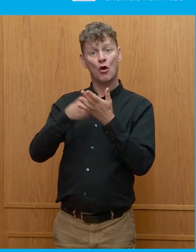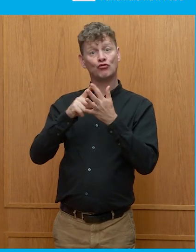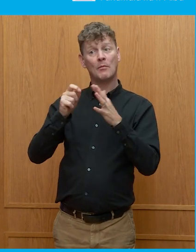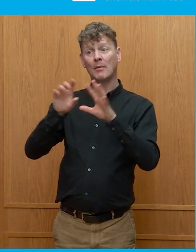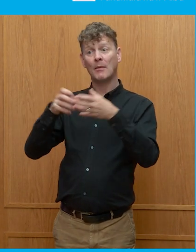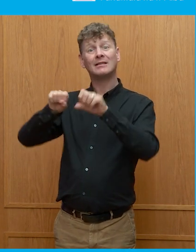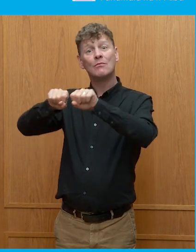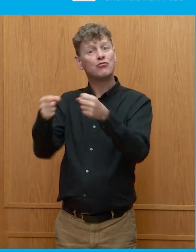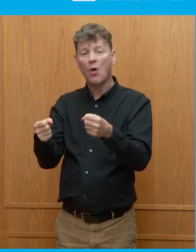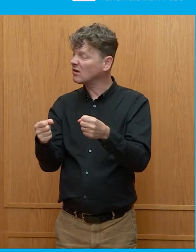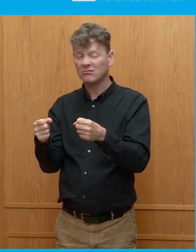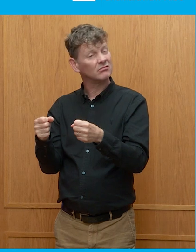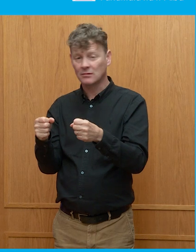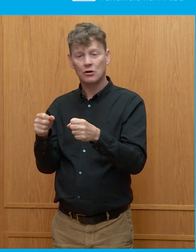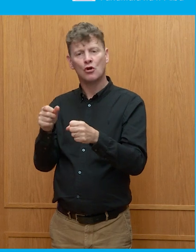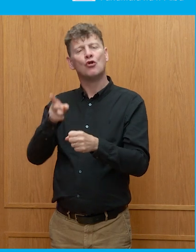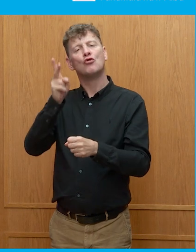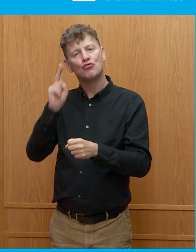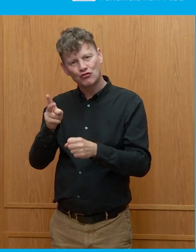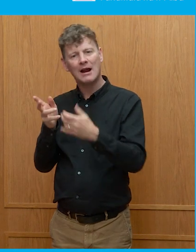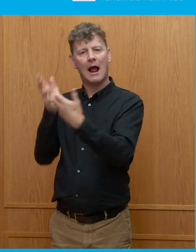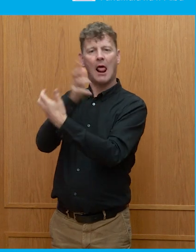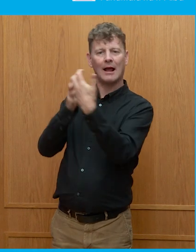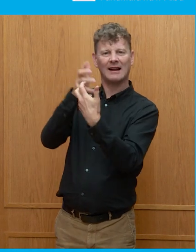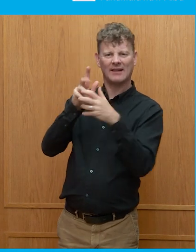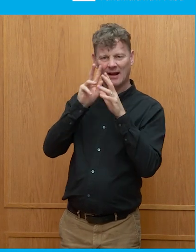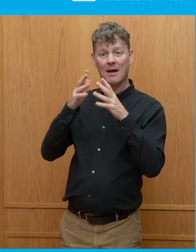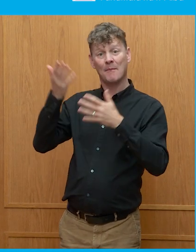It was just realigning. It's a very inward looking